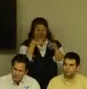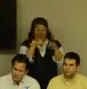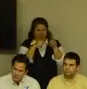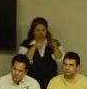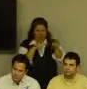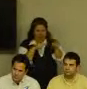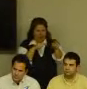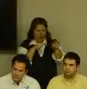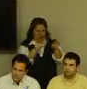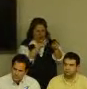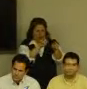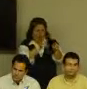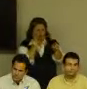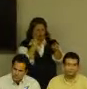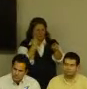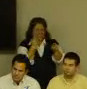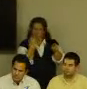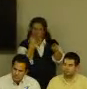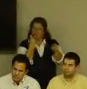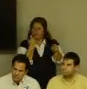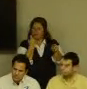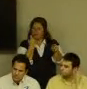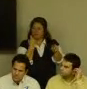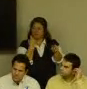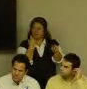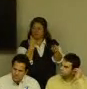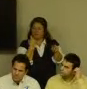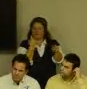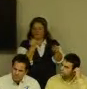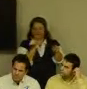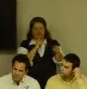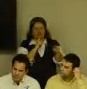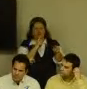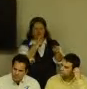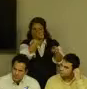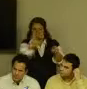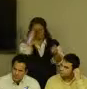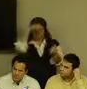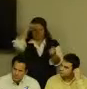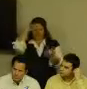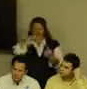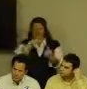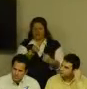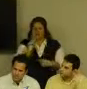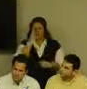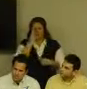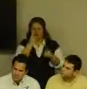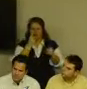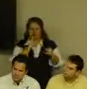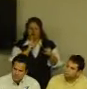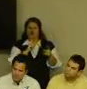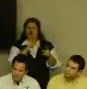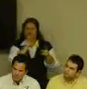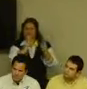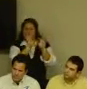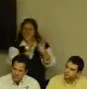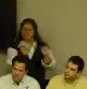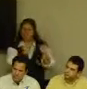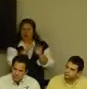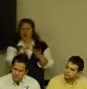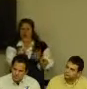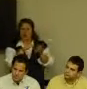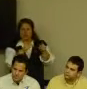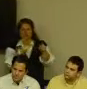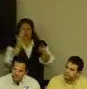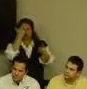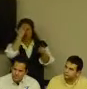question. That really, you know, resonated with me. I thought that was really an important question that she